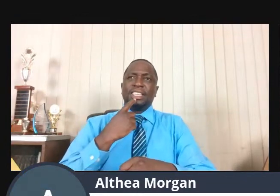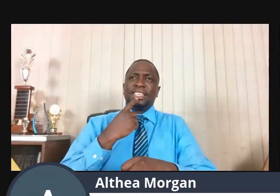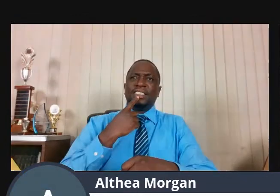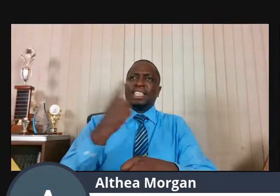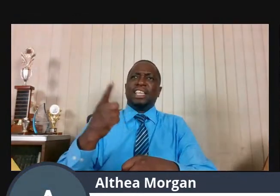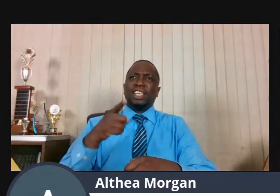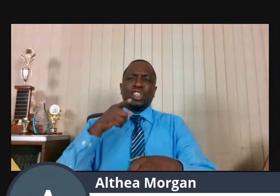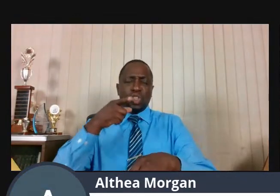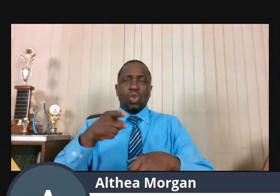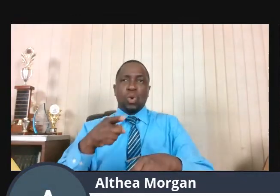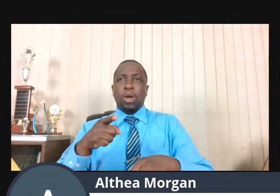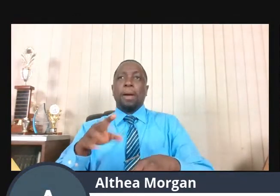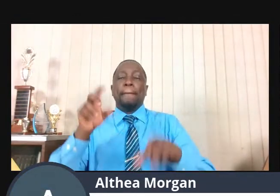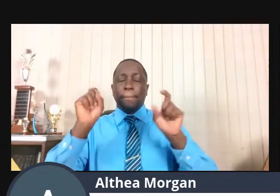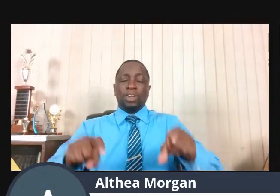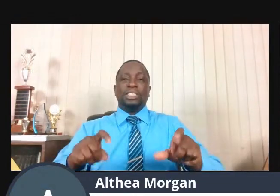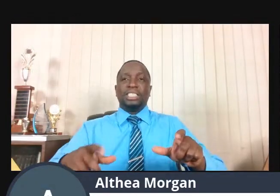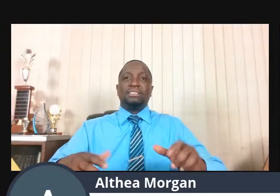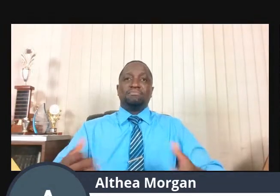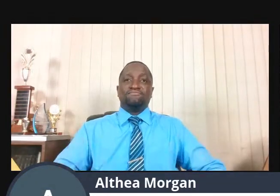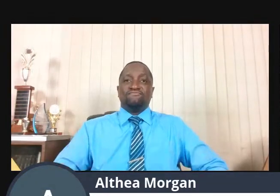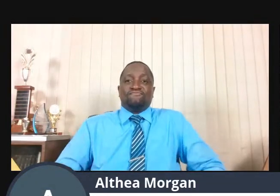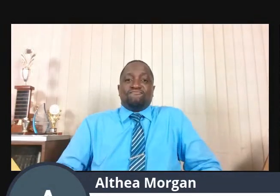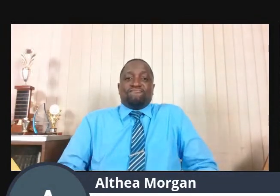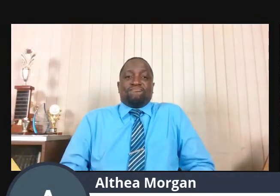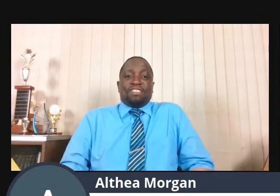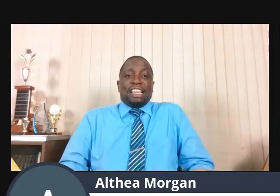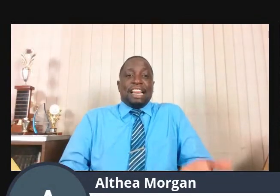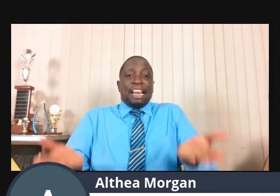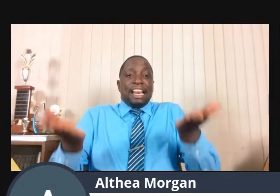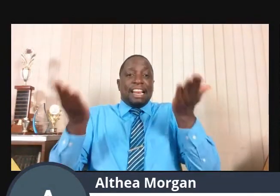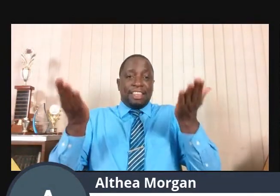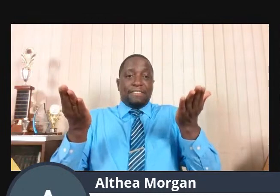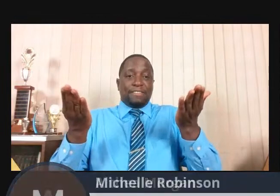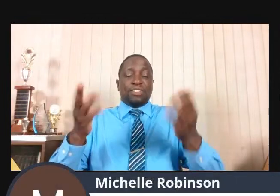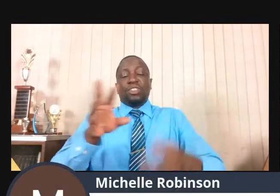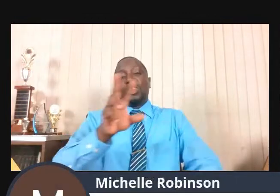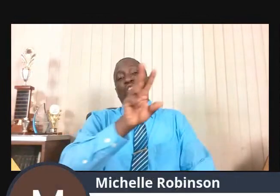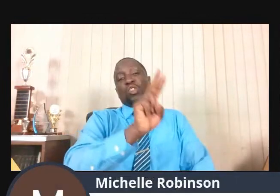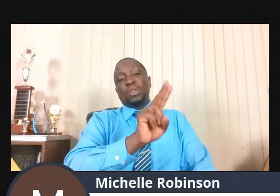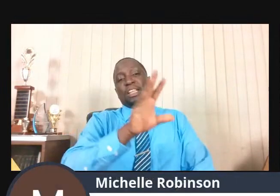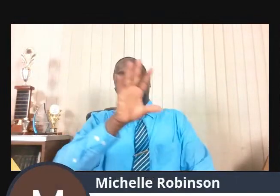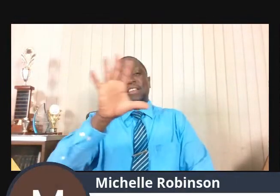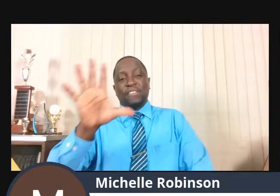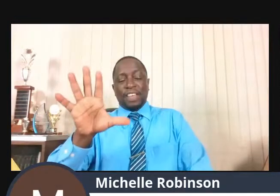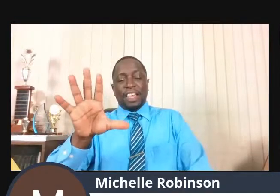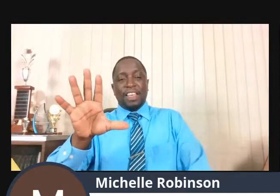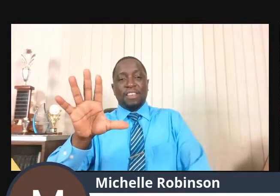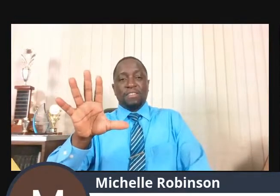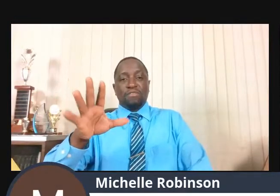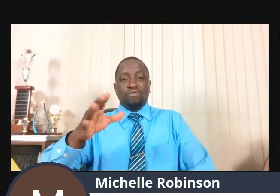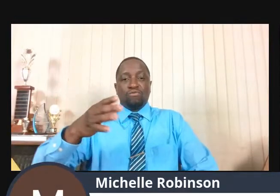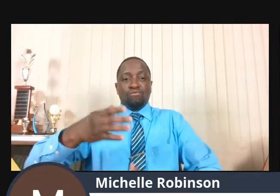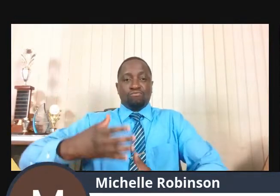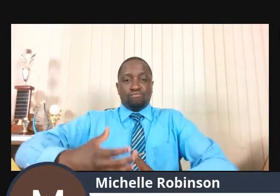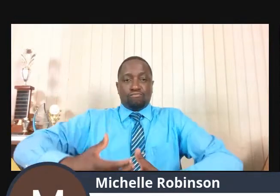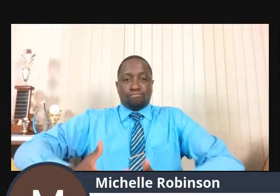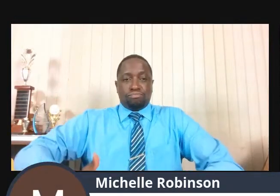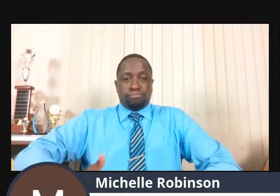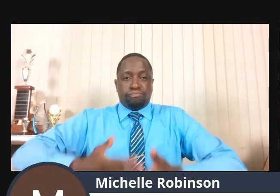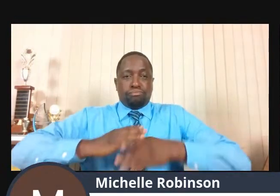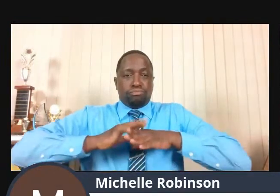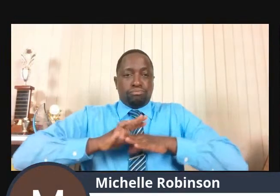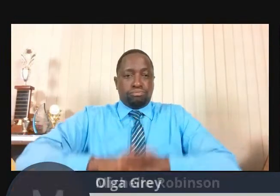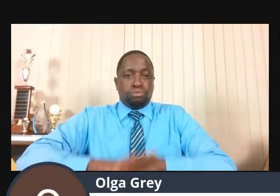if you ask some of those laborers who have been working there all their lives, they never lift 25 pounds